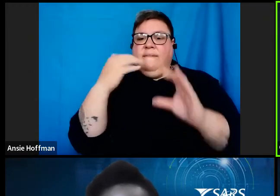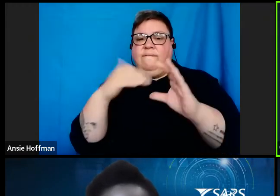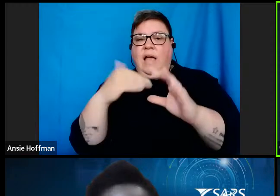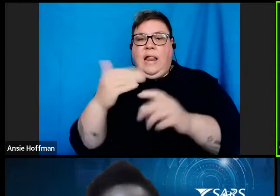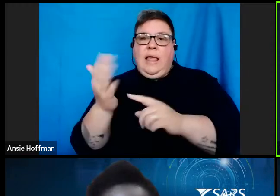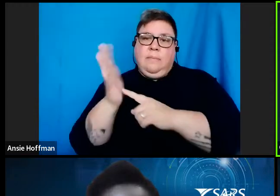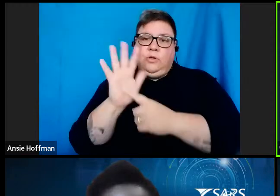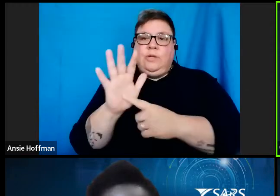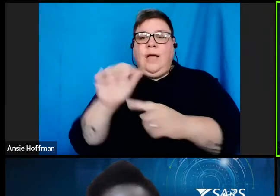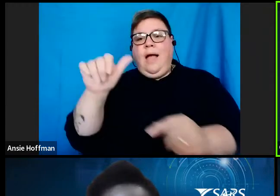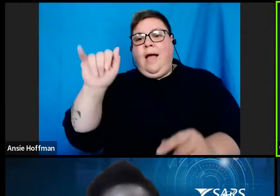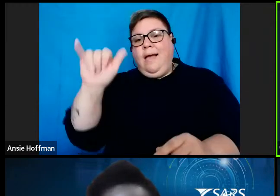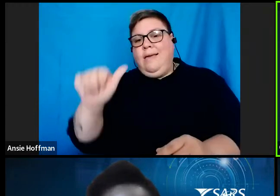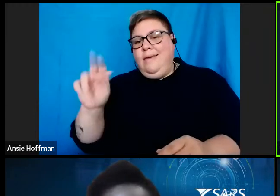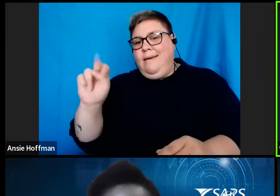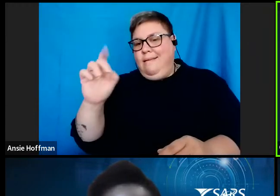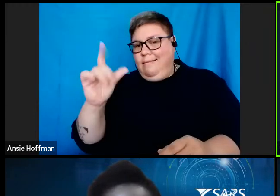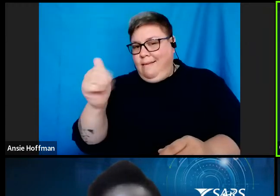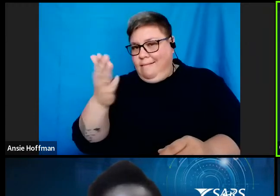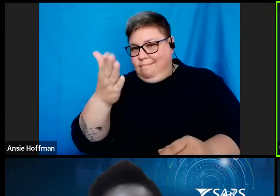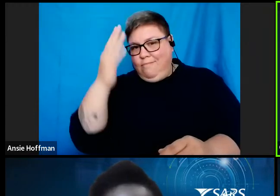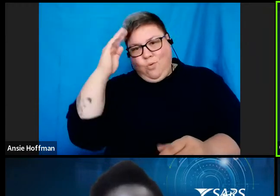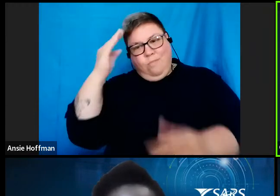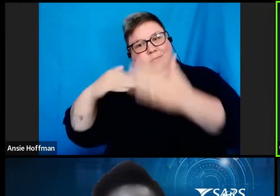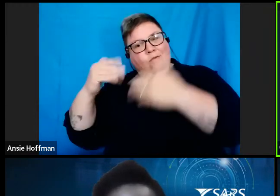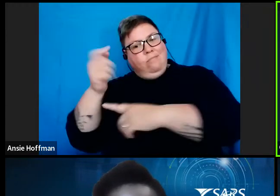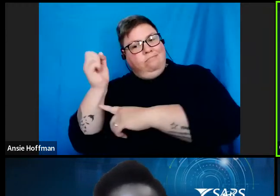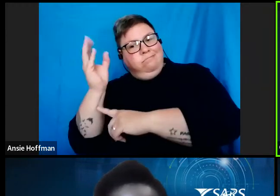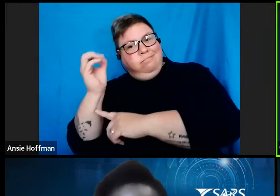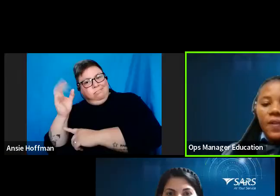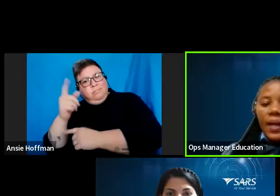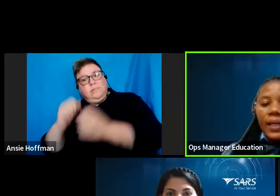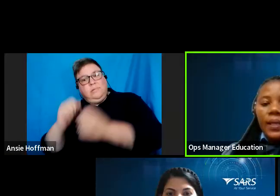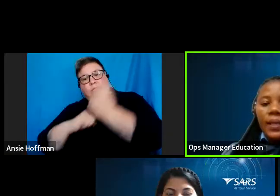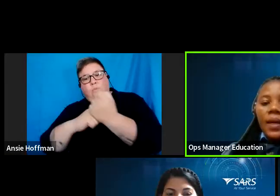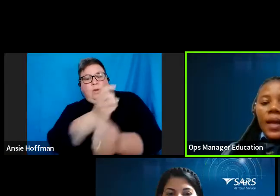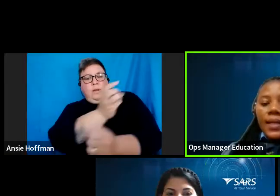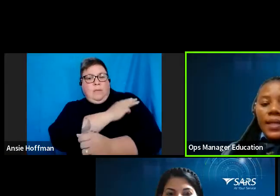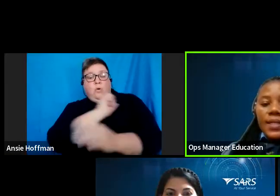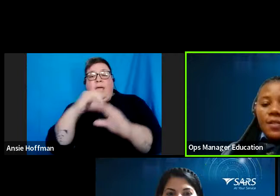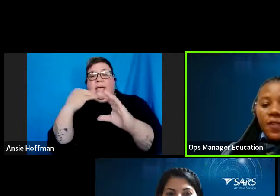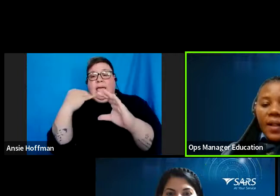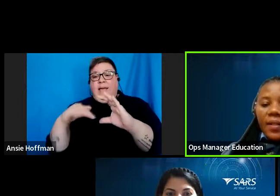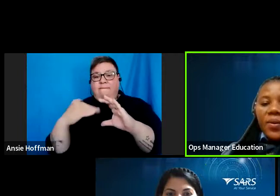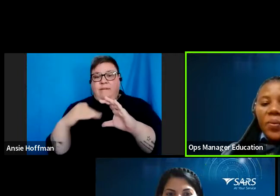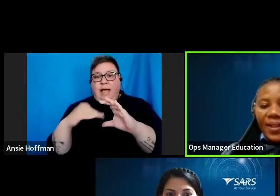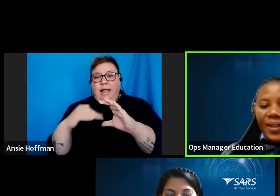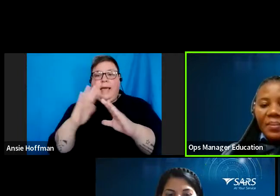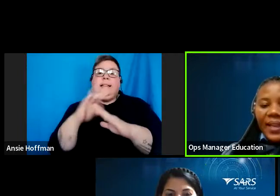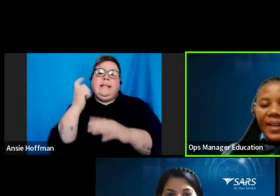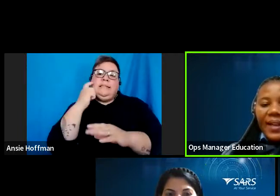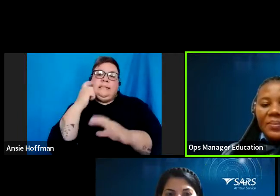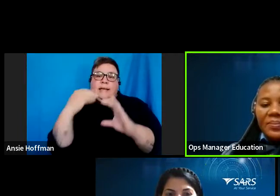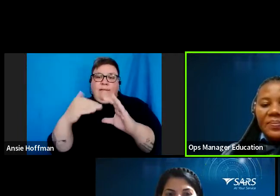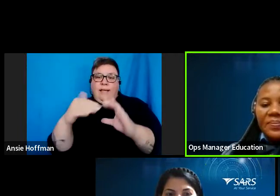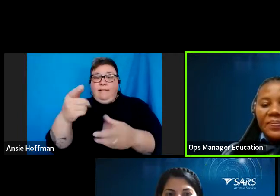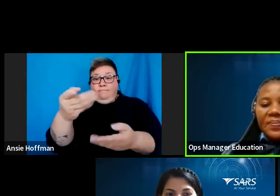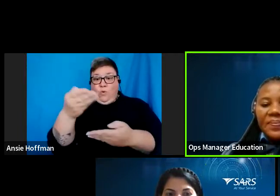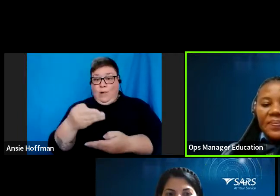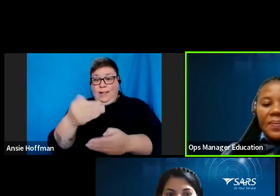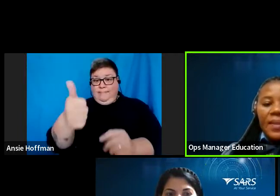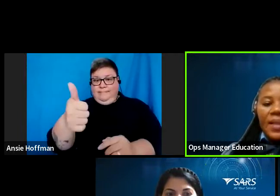Ayanda Tagela, who is a Support Manager for SOAS e-filing and EasyFile. Welcome, Ayanda.